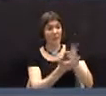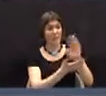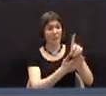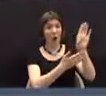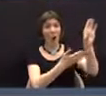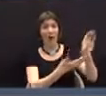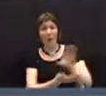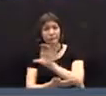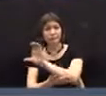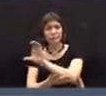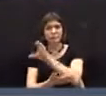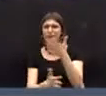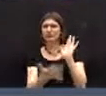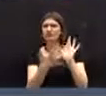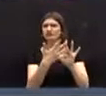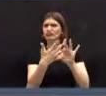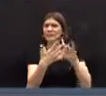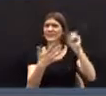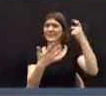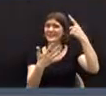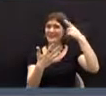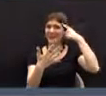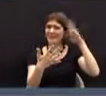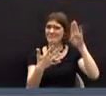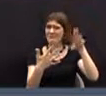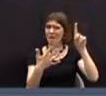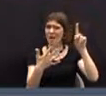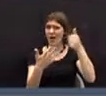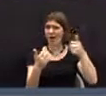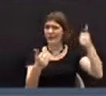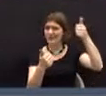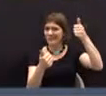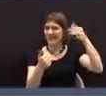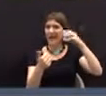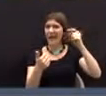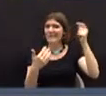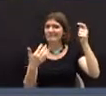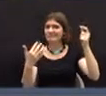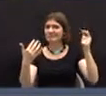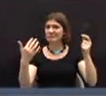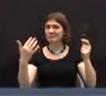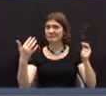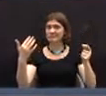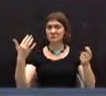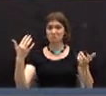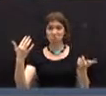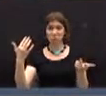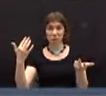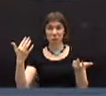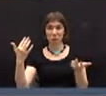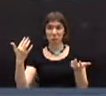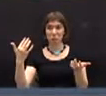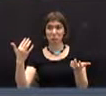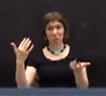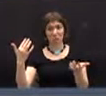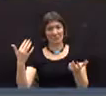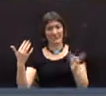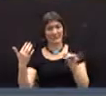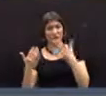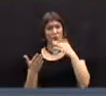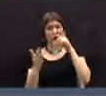contacting the state bondsman as well as other people in